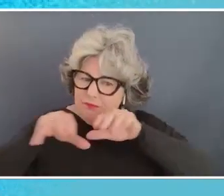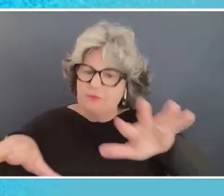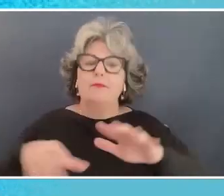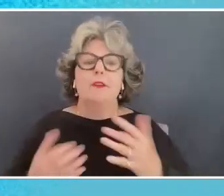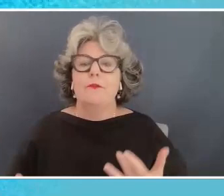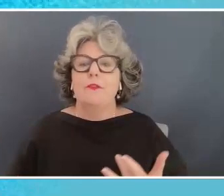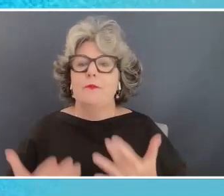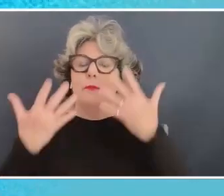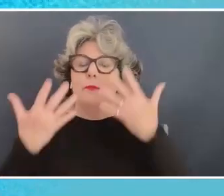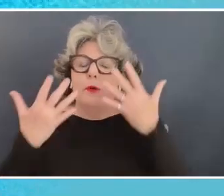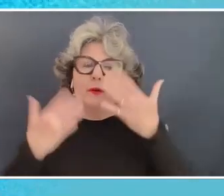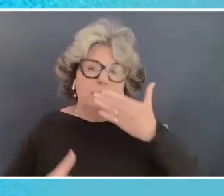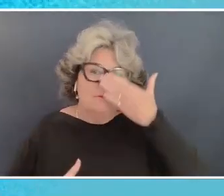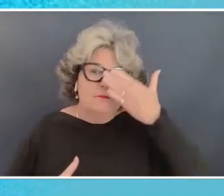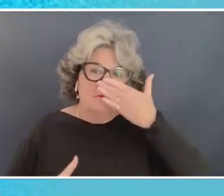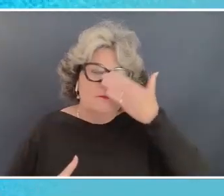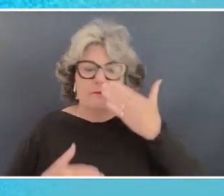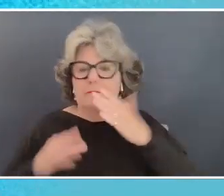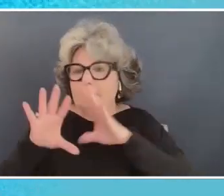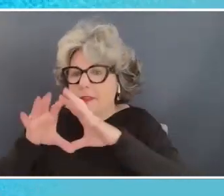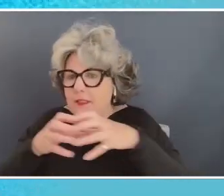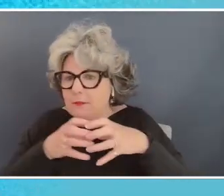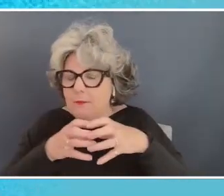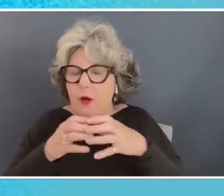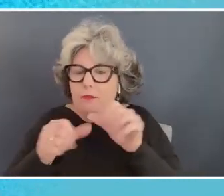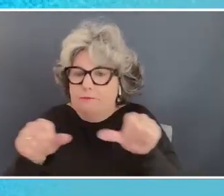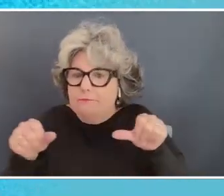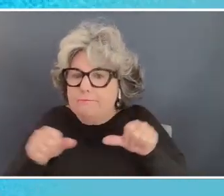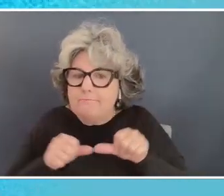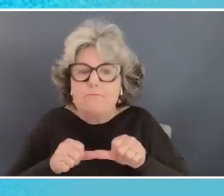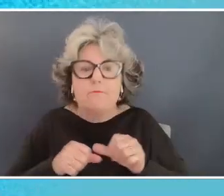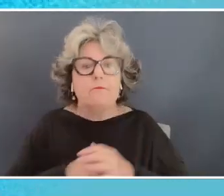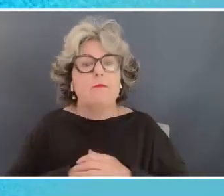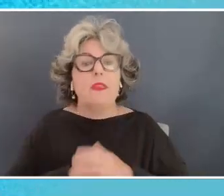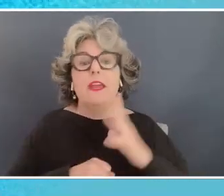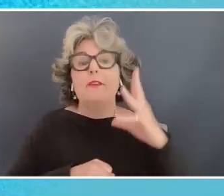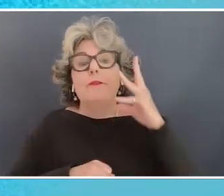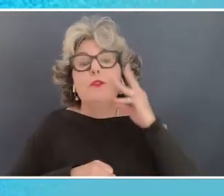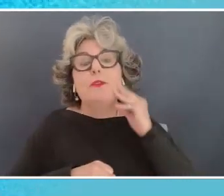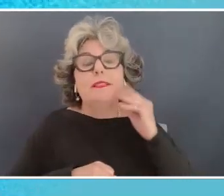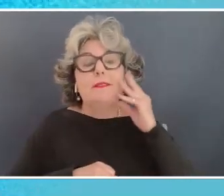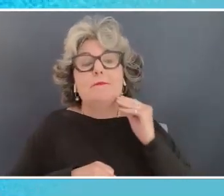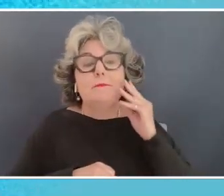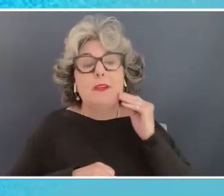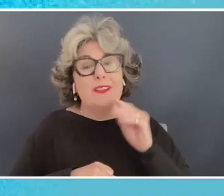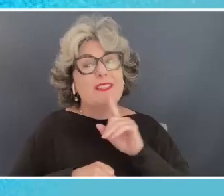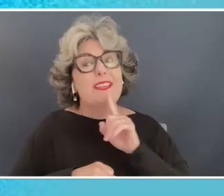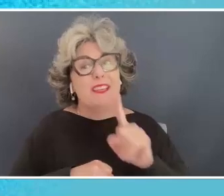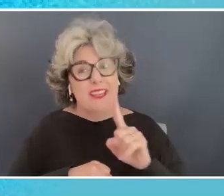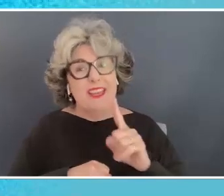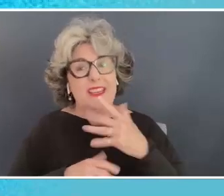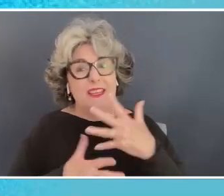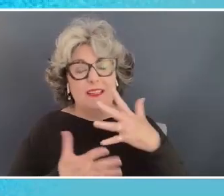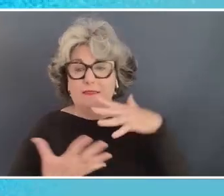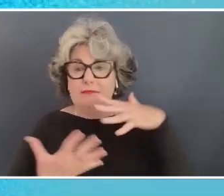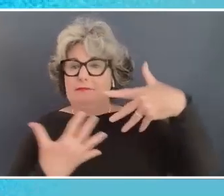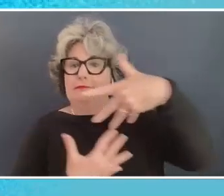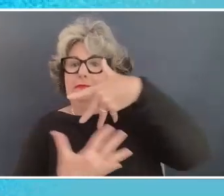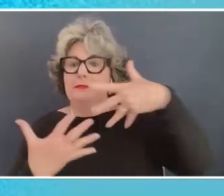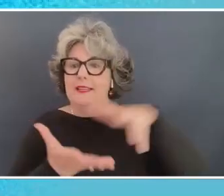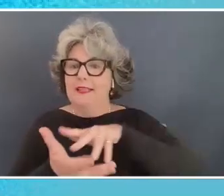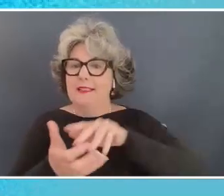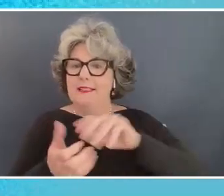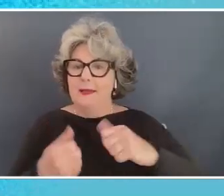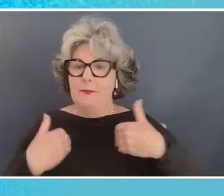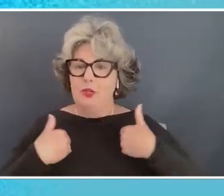fuels in small habitats if you've ever experienced experienced this it can get quite smoky and can damage your your health long